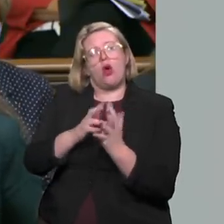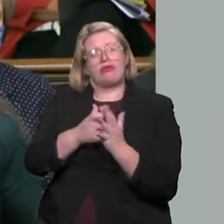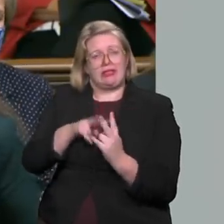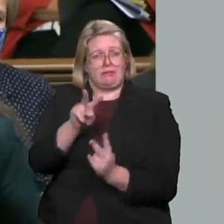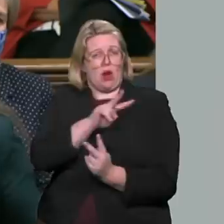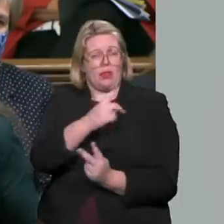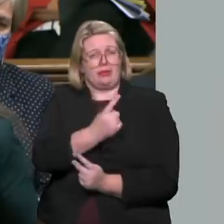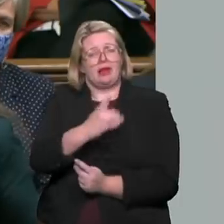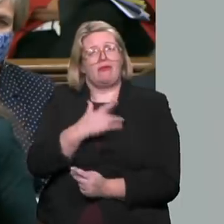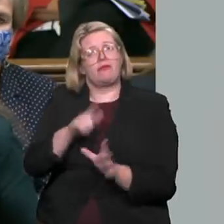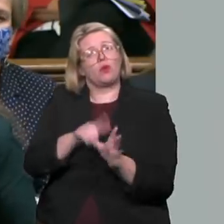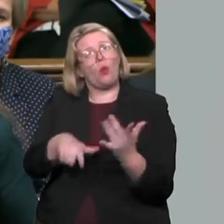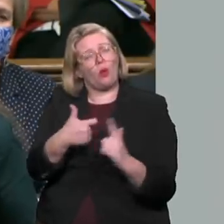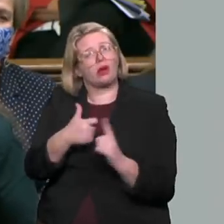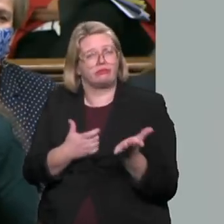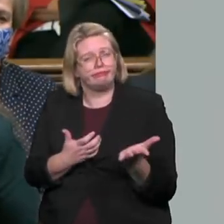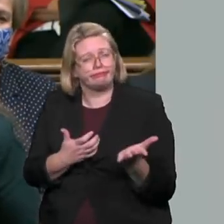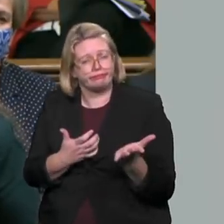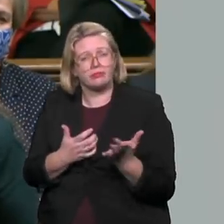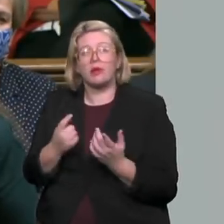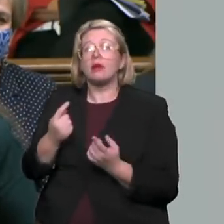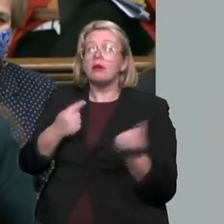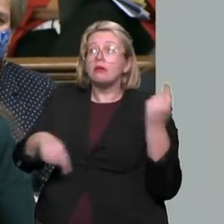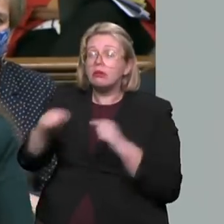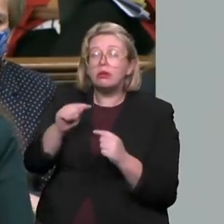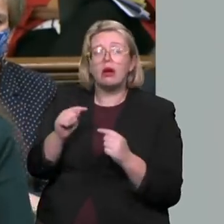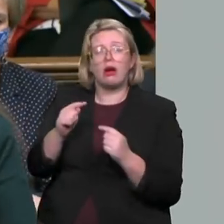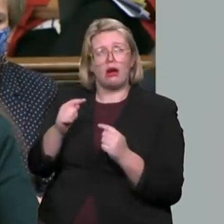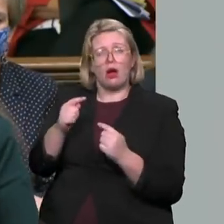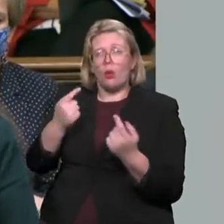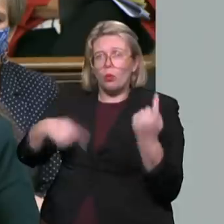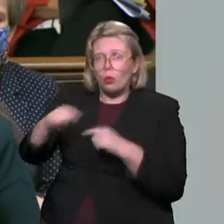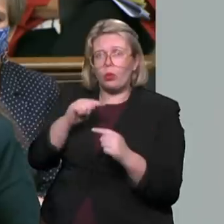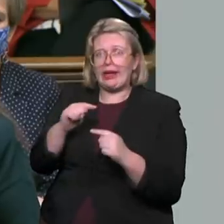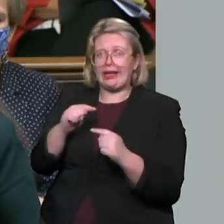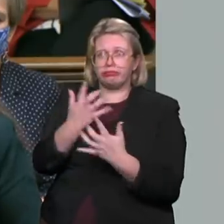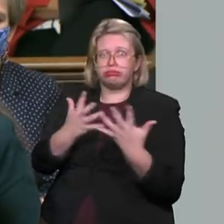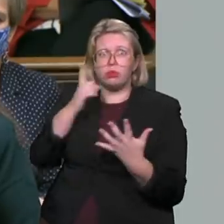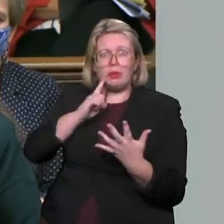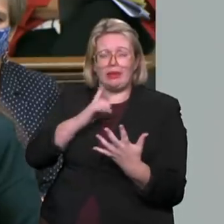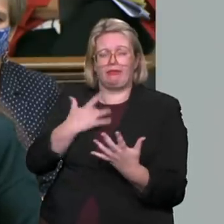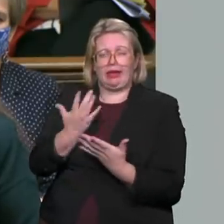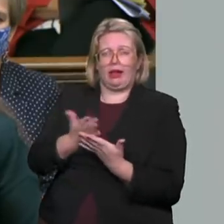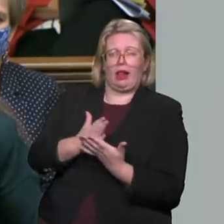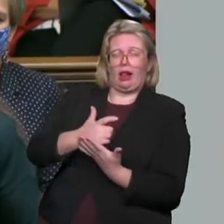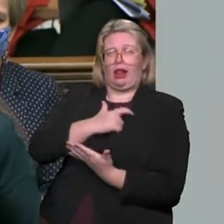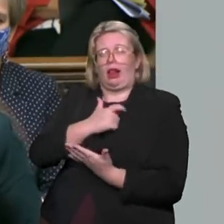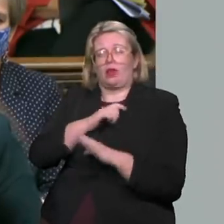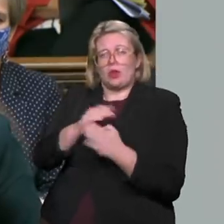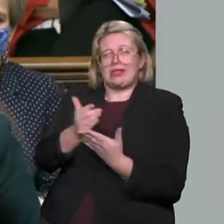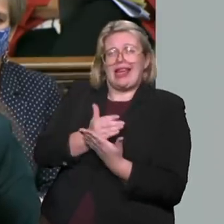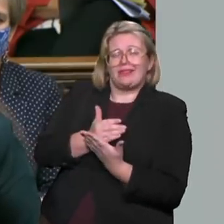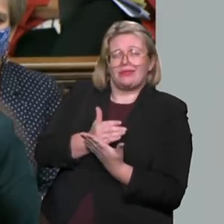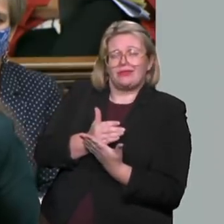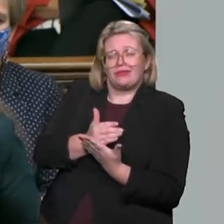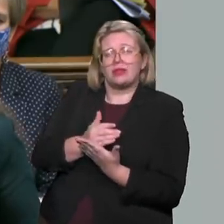unsafe. And the very people that should be protecting us are telling us to engage with potential perpetrators to identify them, to flag